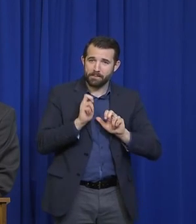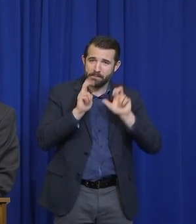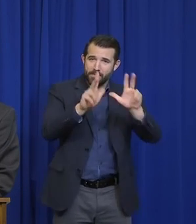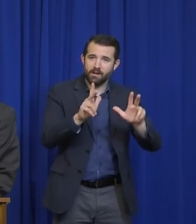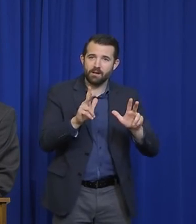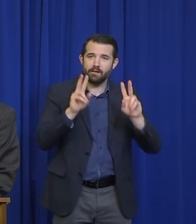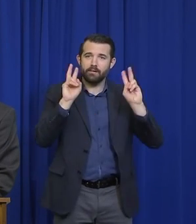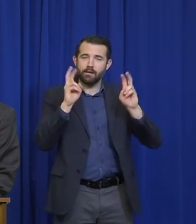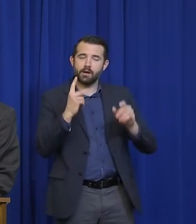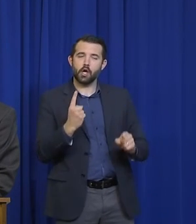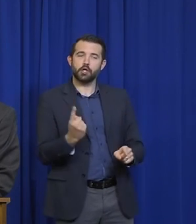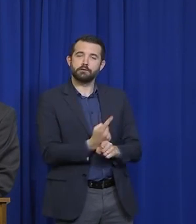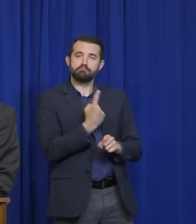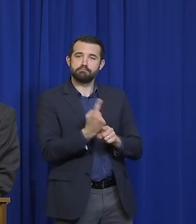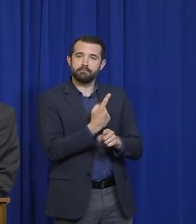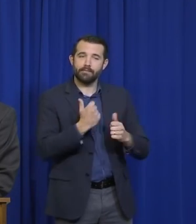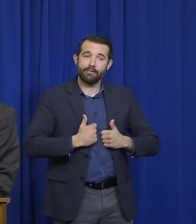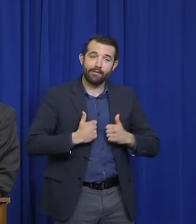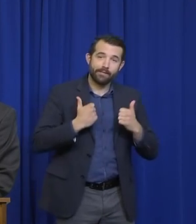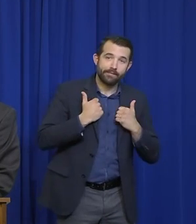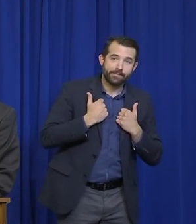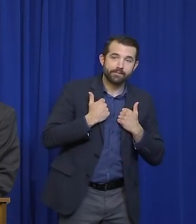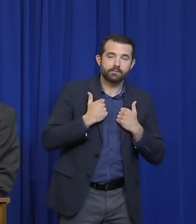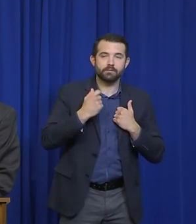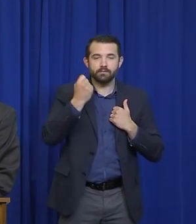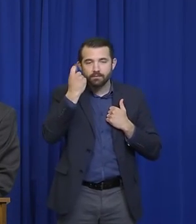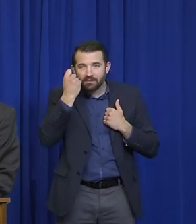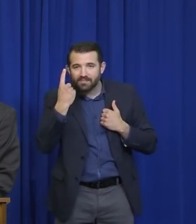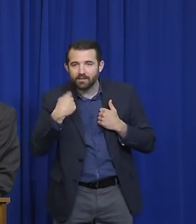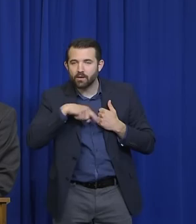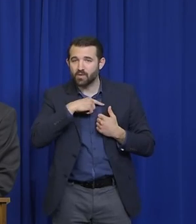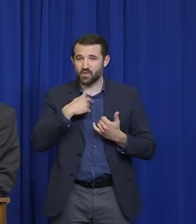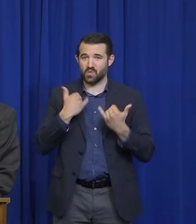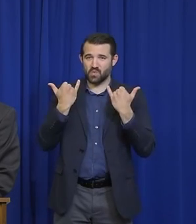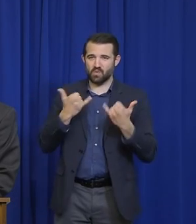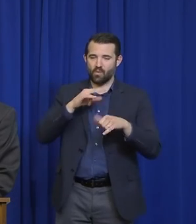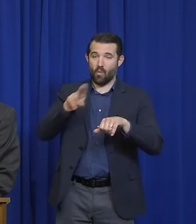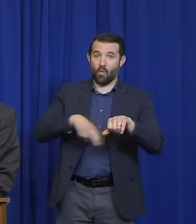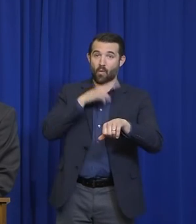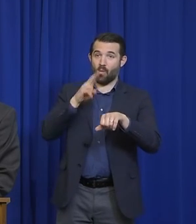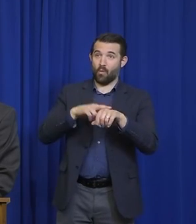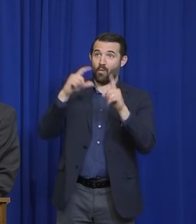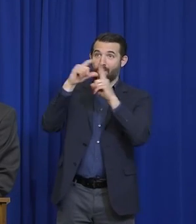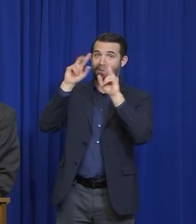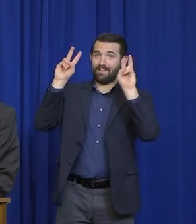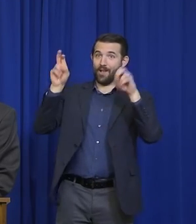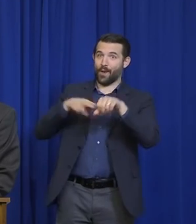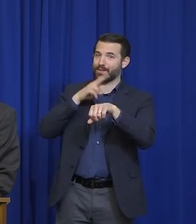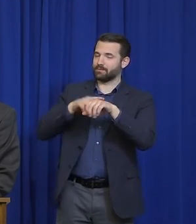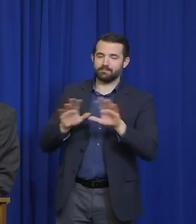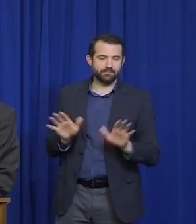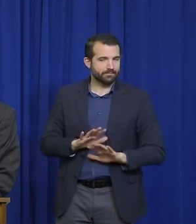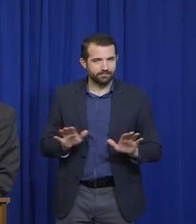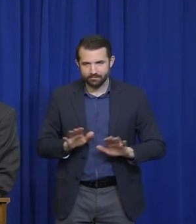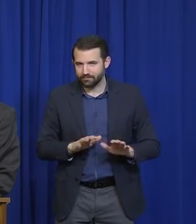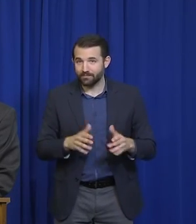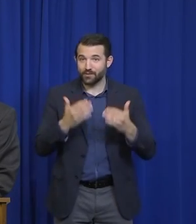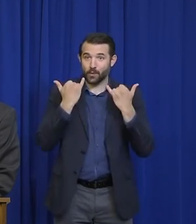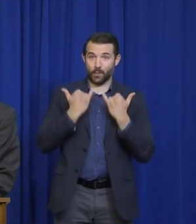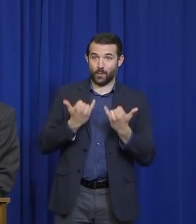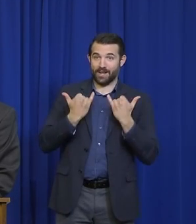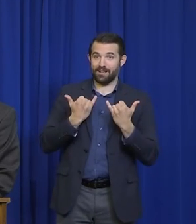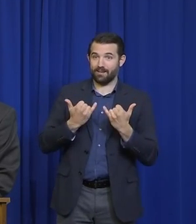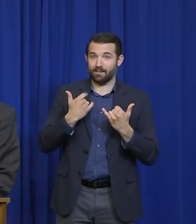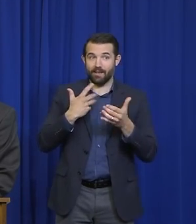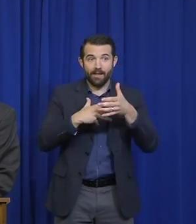and safety of all Maine people. We're living in a different normal now, where, you know, forehead thermometers are going to be pretty common when you